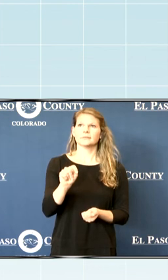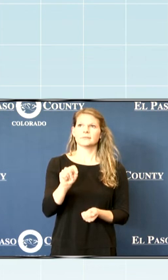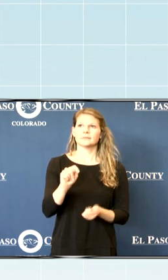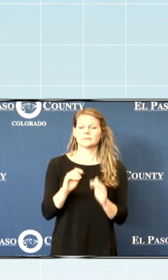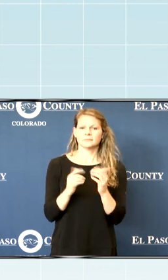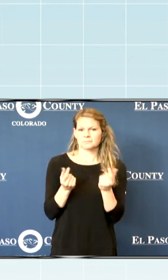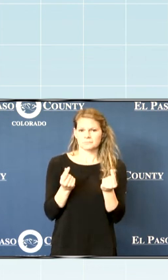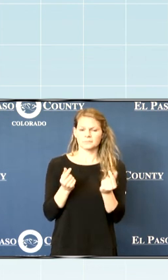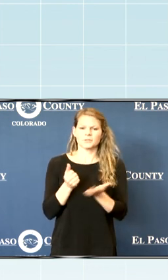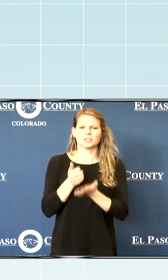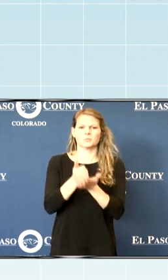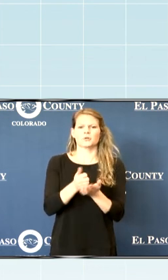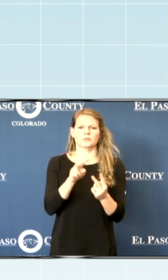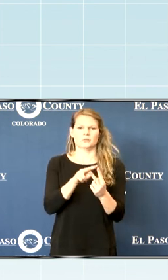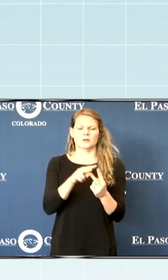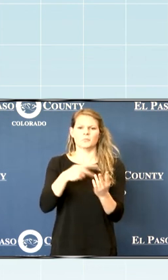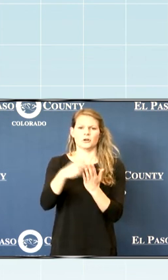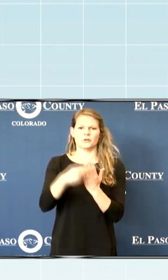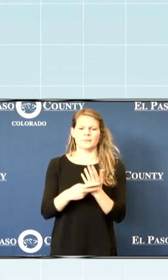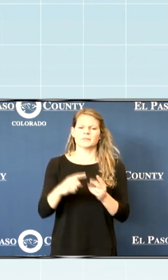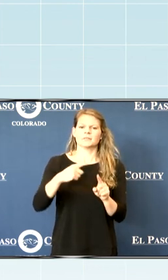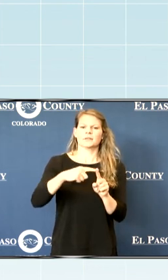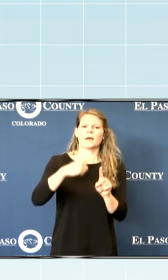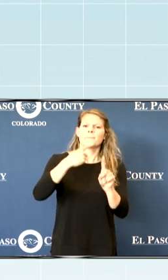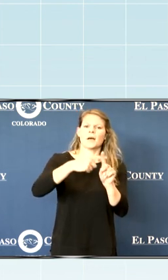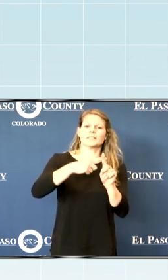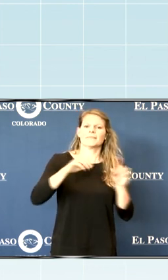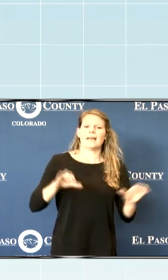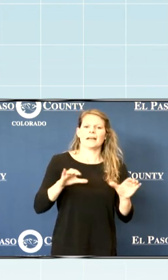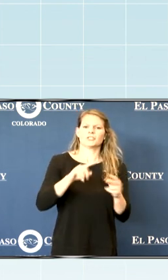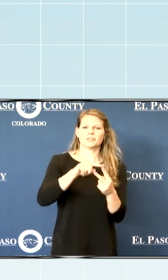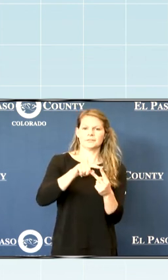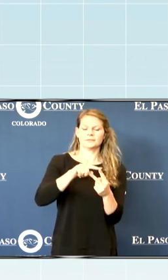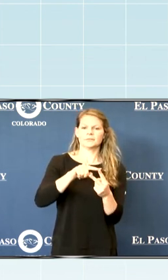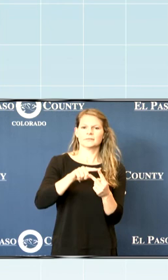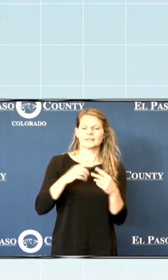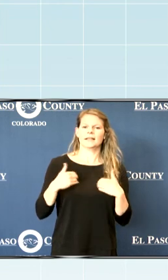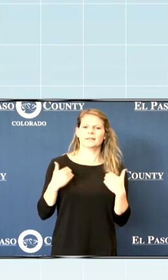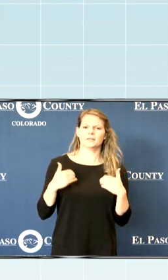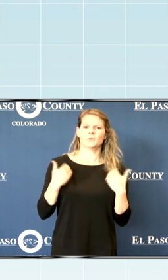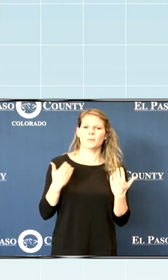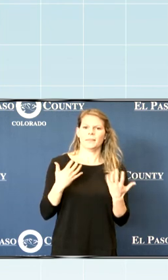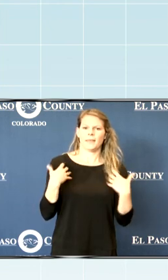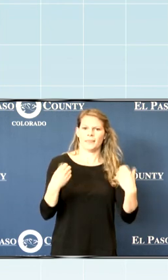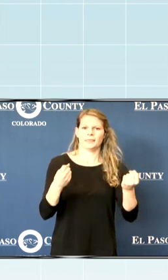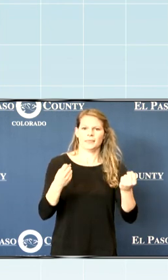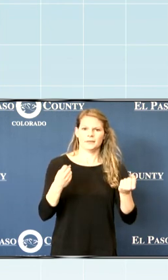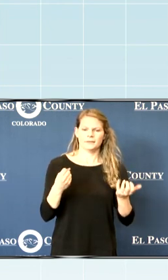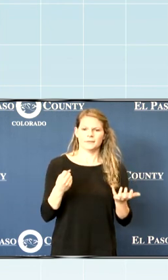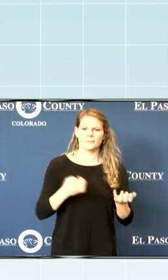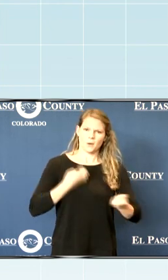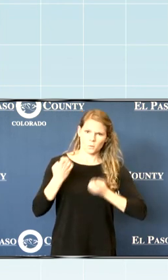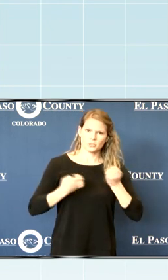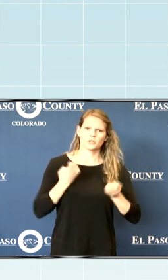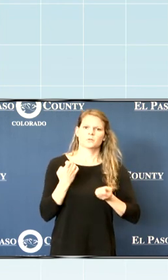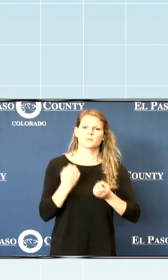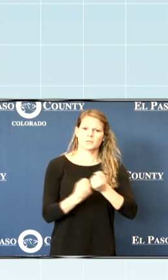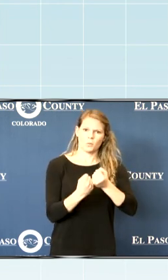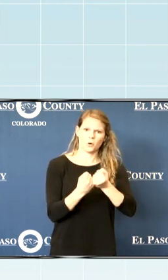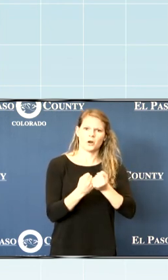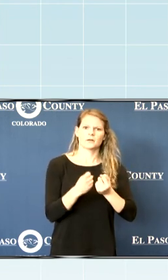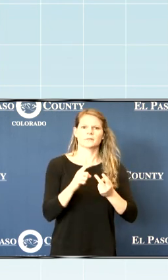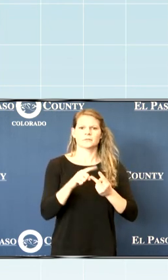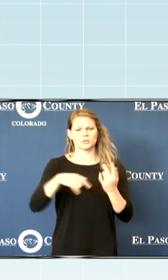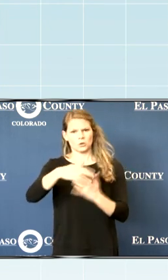of our programs, positive action, which is essentially to help you support them emotionally, as well with some of the